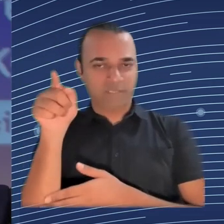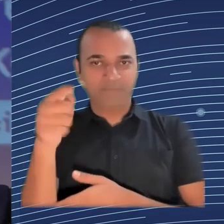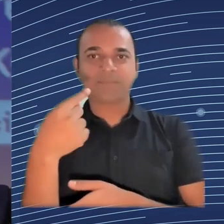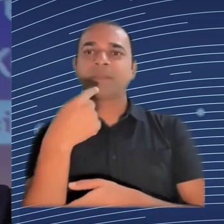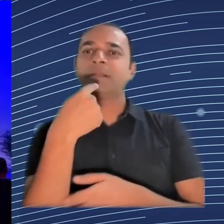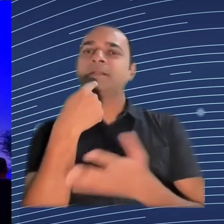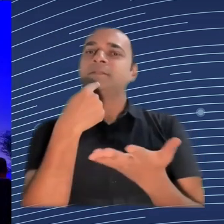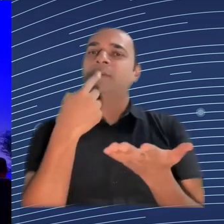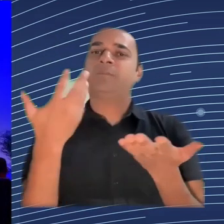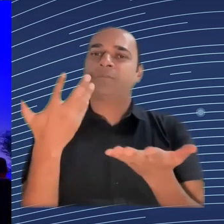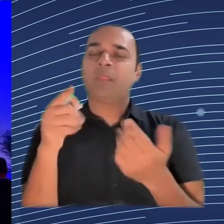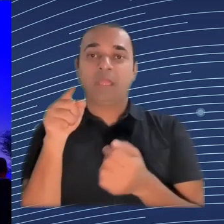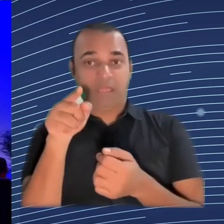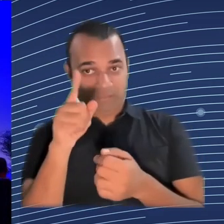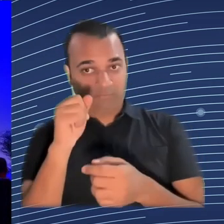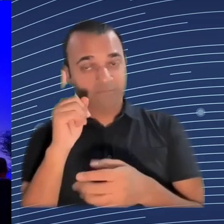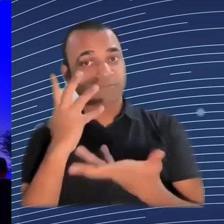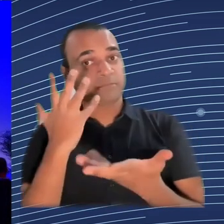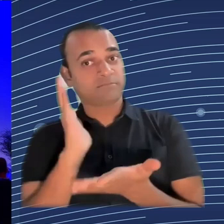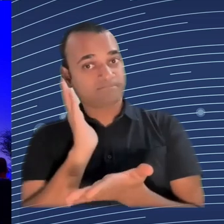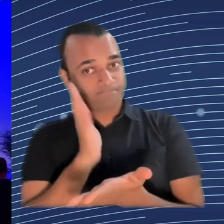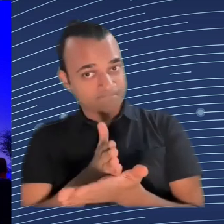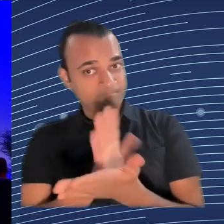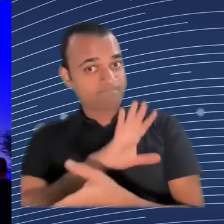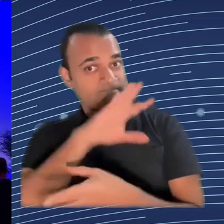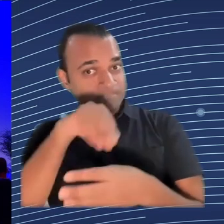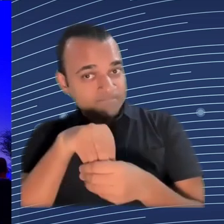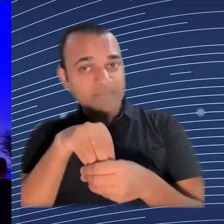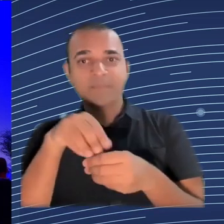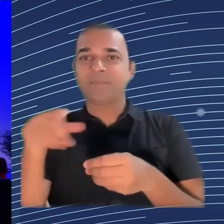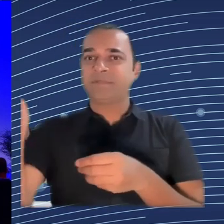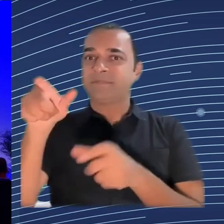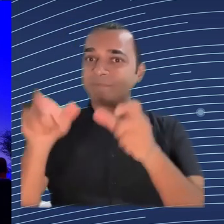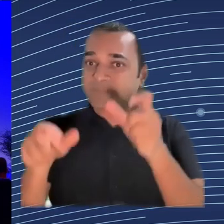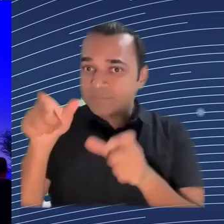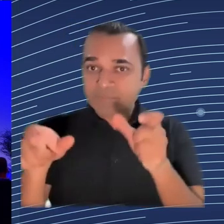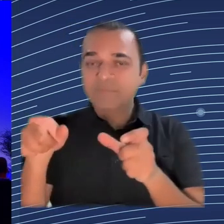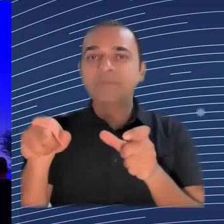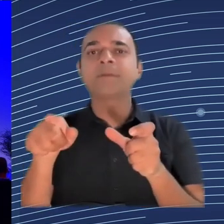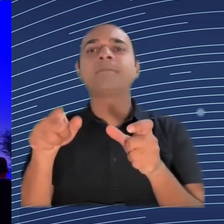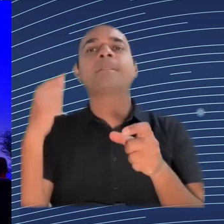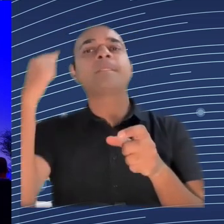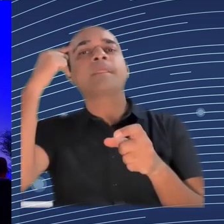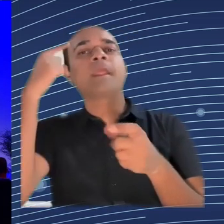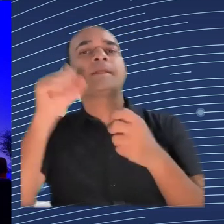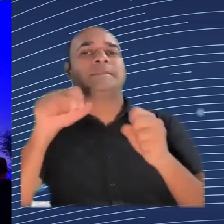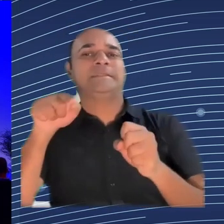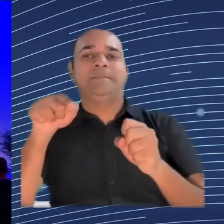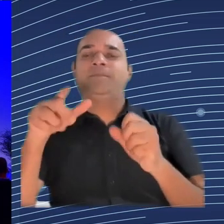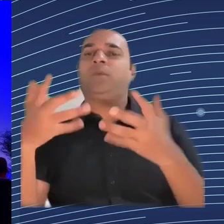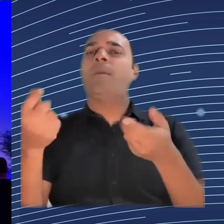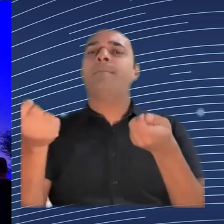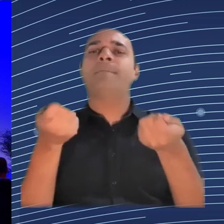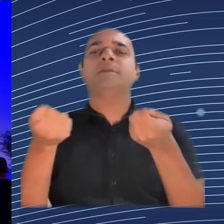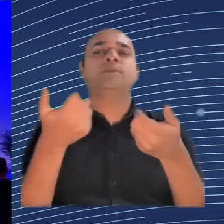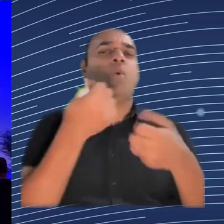can we try to address that issue? Yeah. Please, Ms. Schumann. Thank you. Thank you so much for giving me the floor first. And thank you,